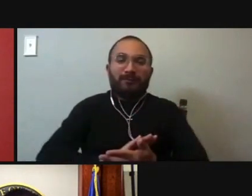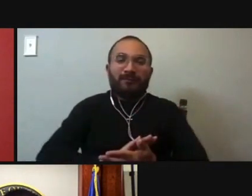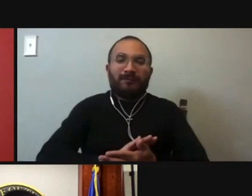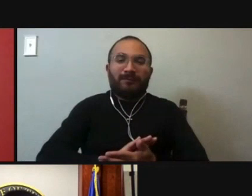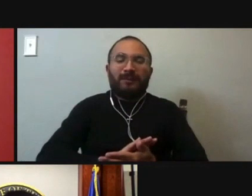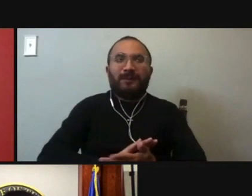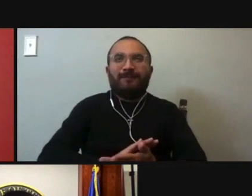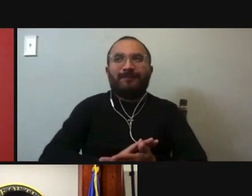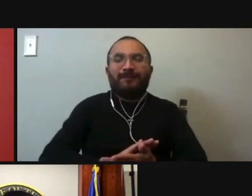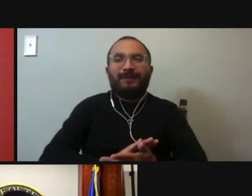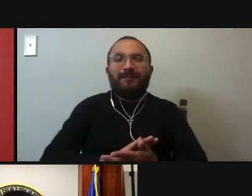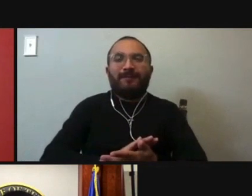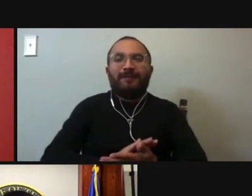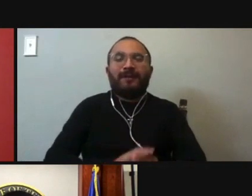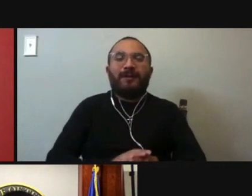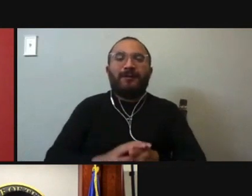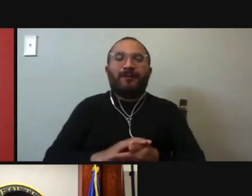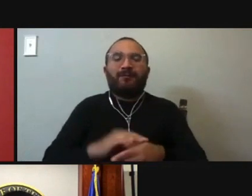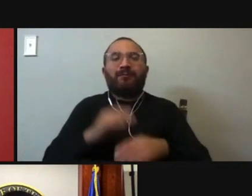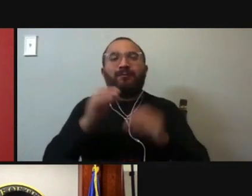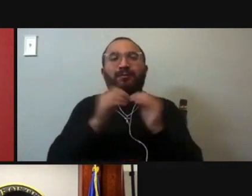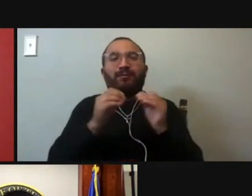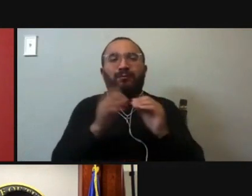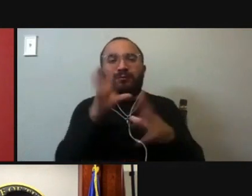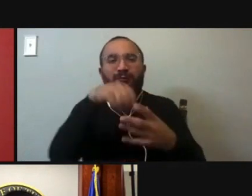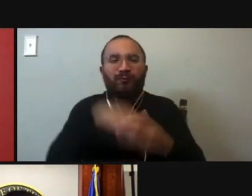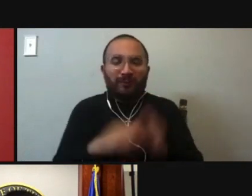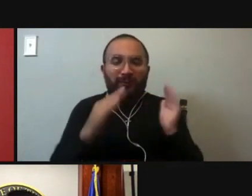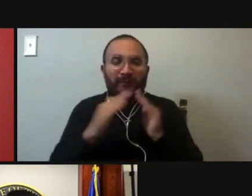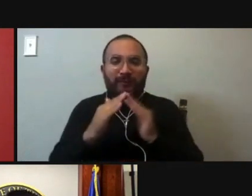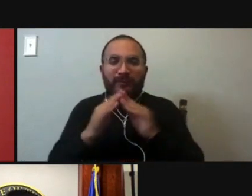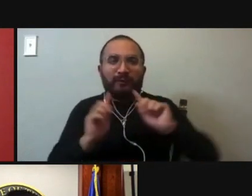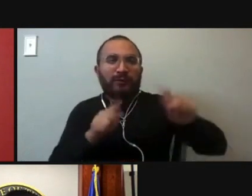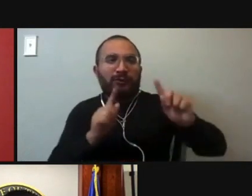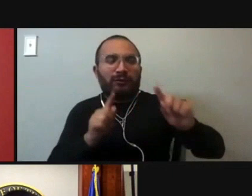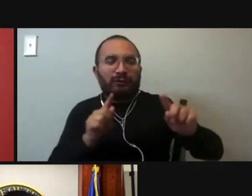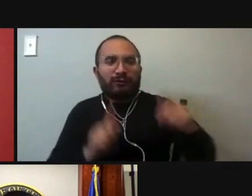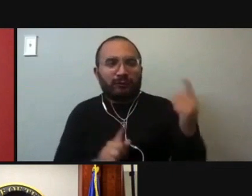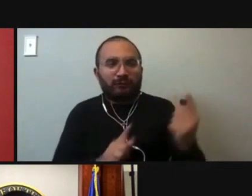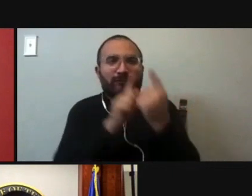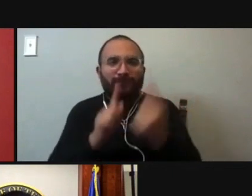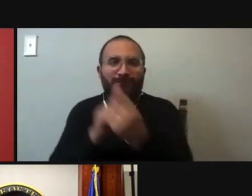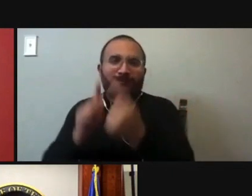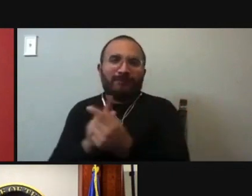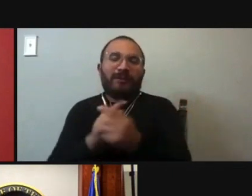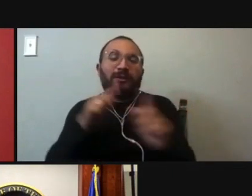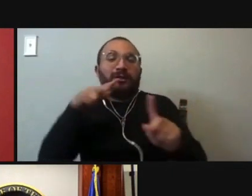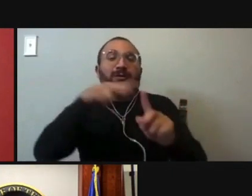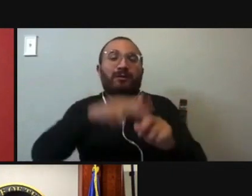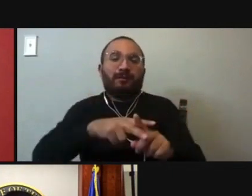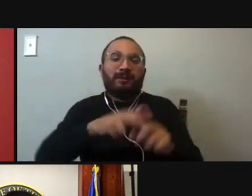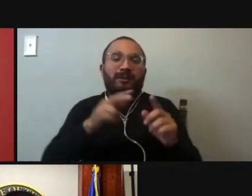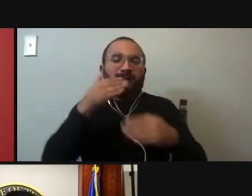and get into the arena. And we'd be delighted to have you. So please apply for our next class that's going to be opening